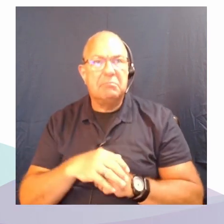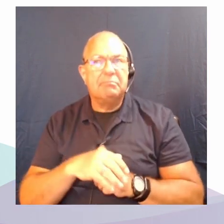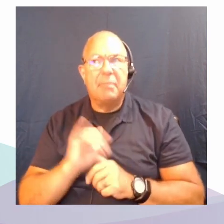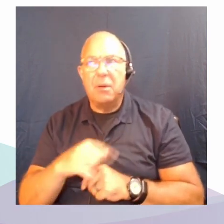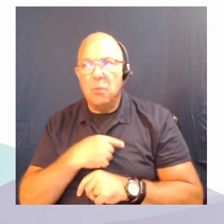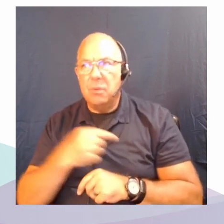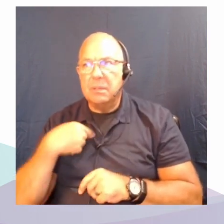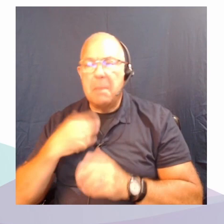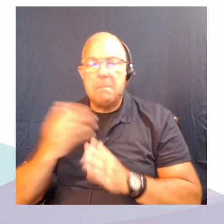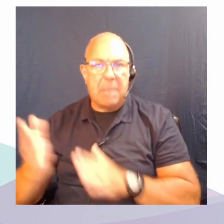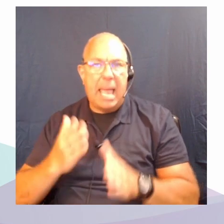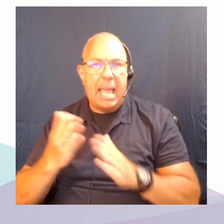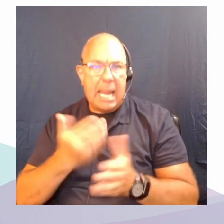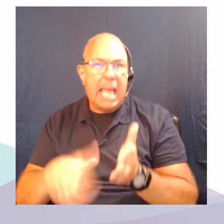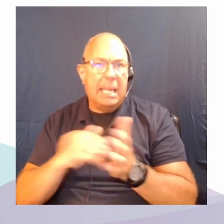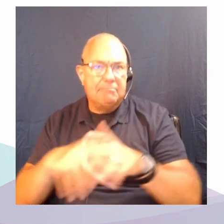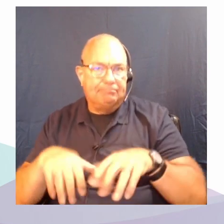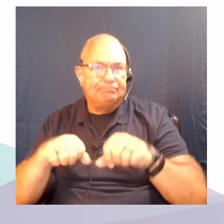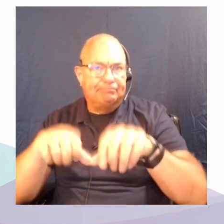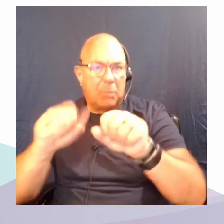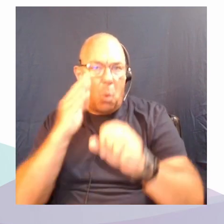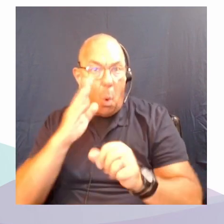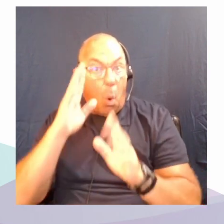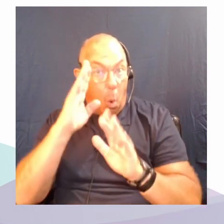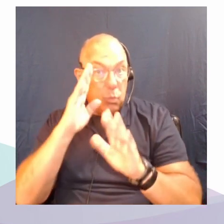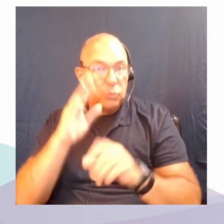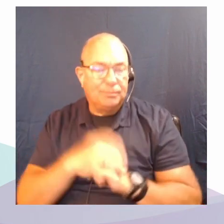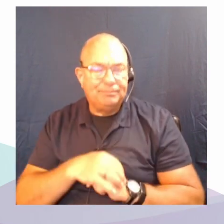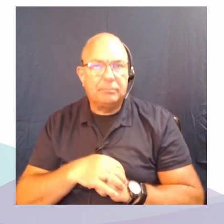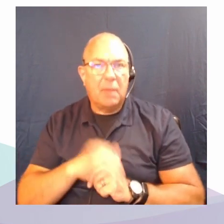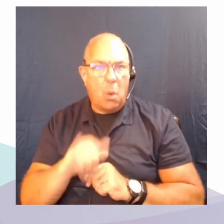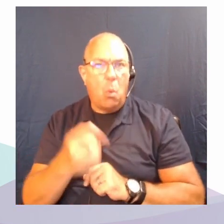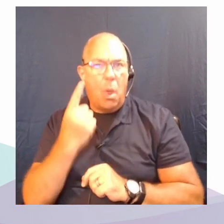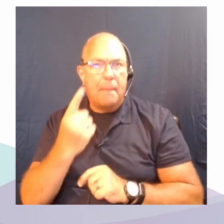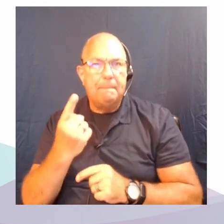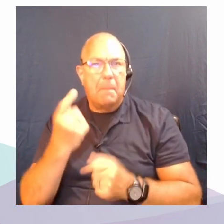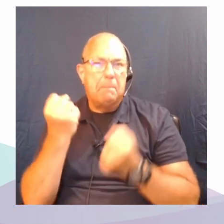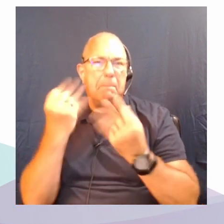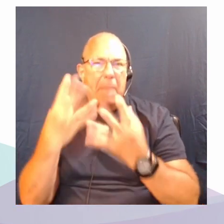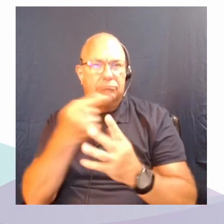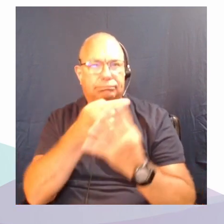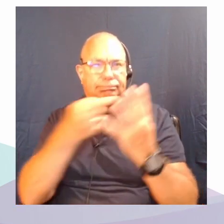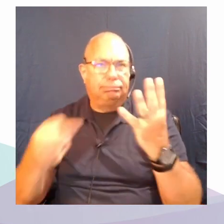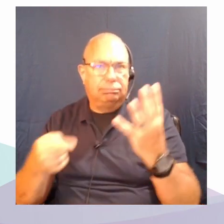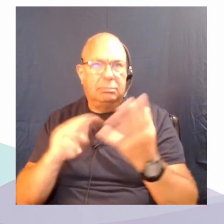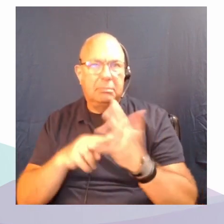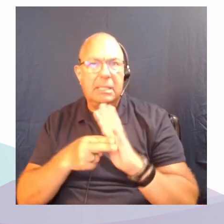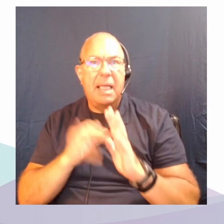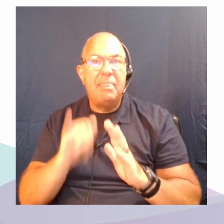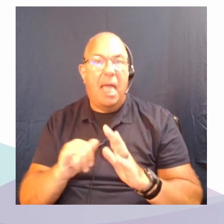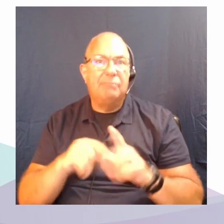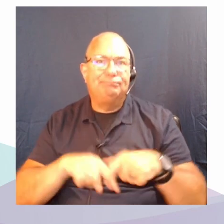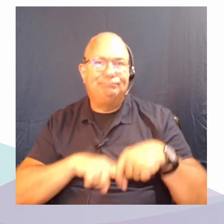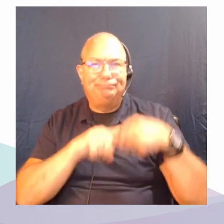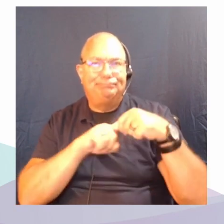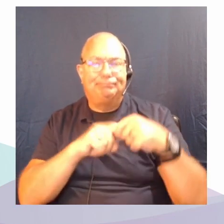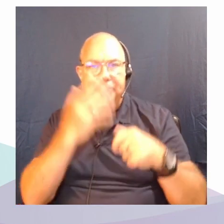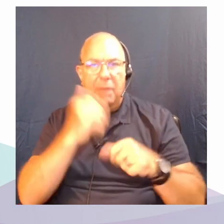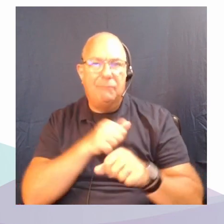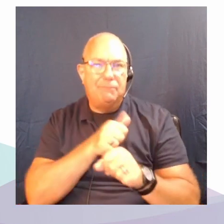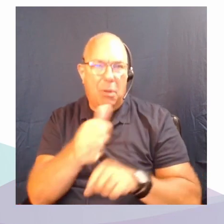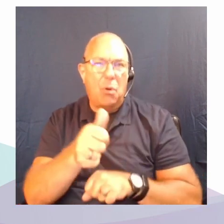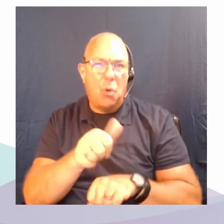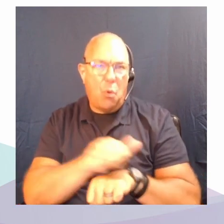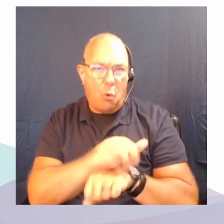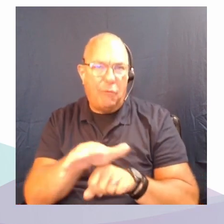again or we would hope to do again uh that's one of the many projects that was sidelined by COVID um and that's